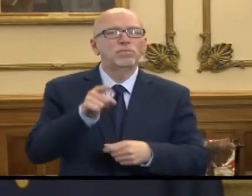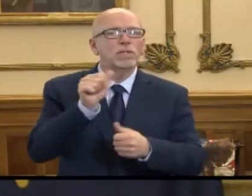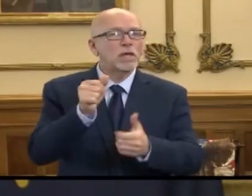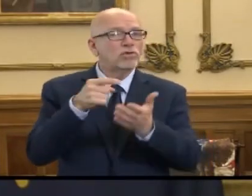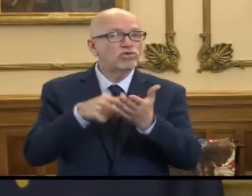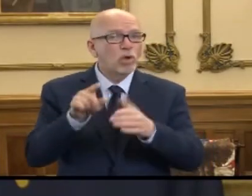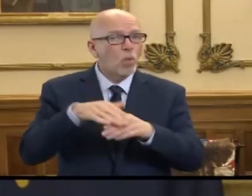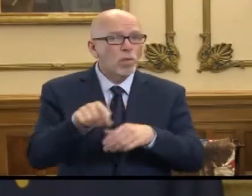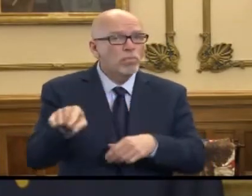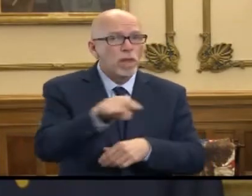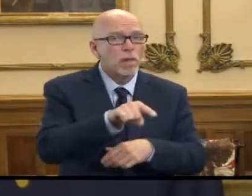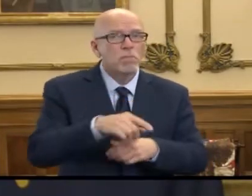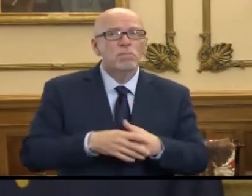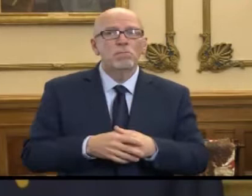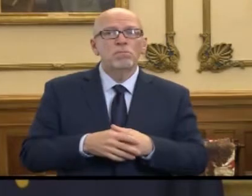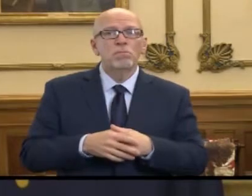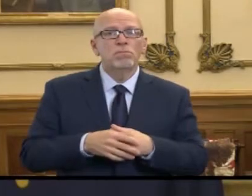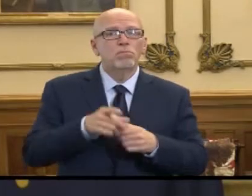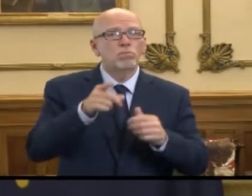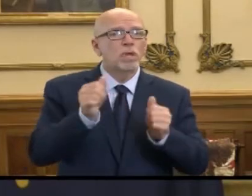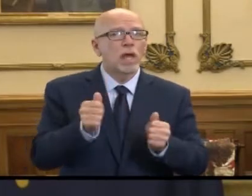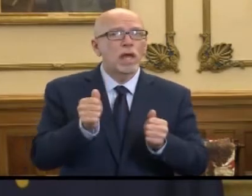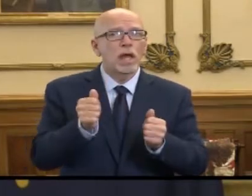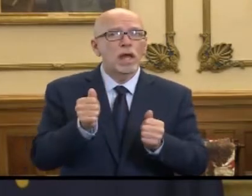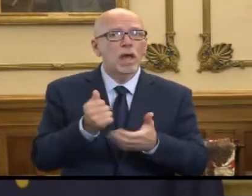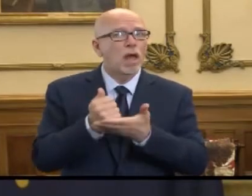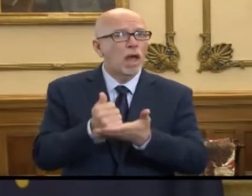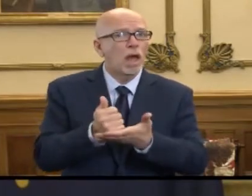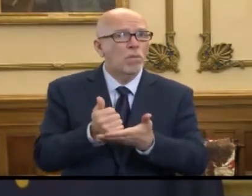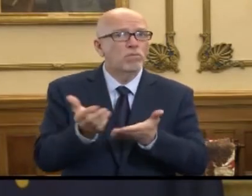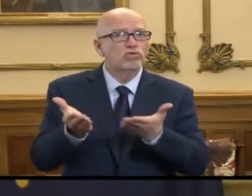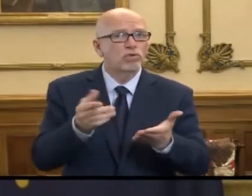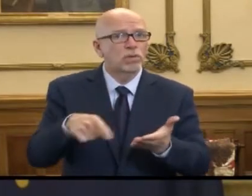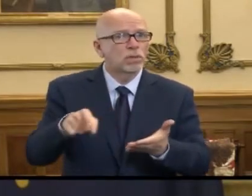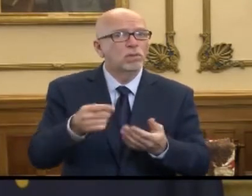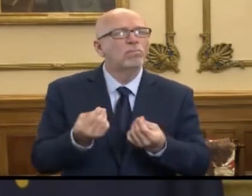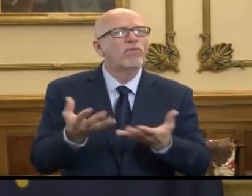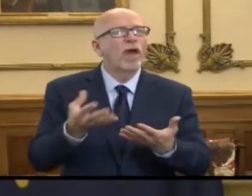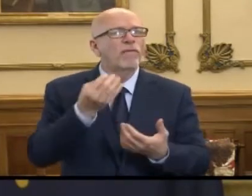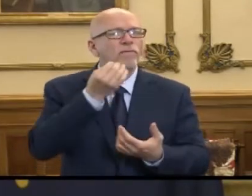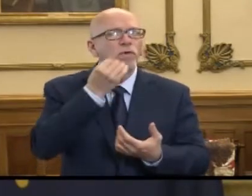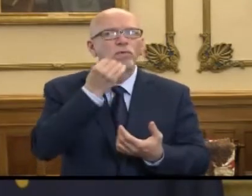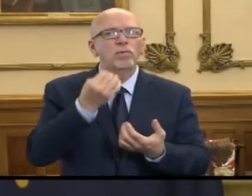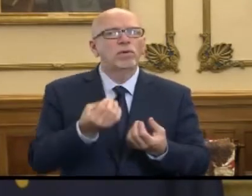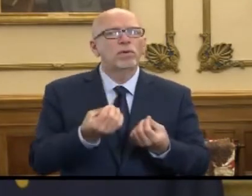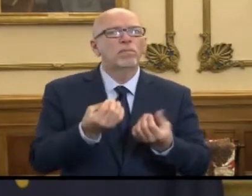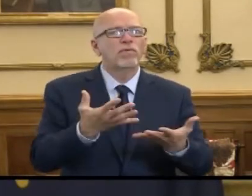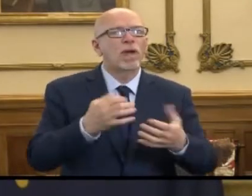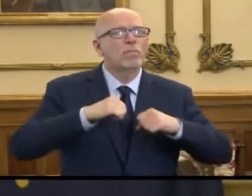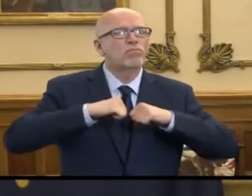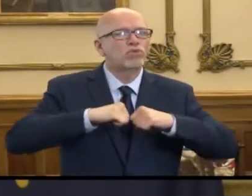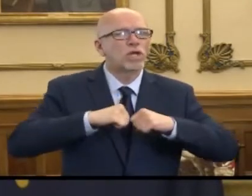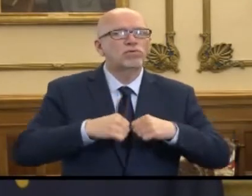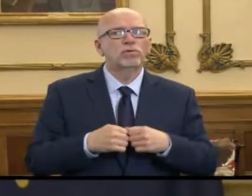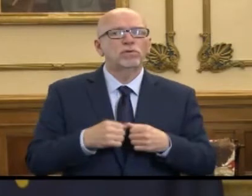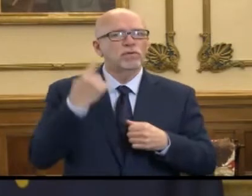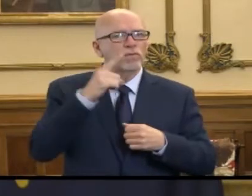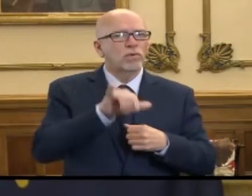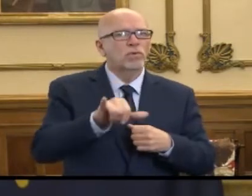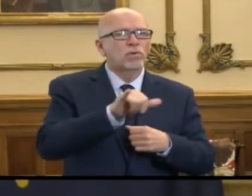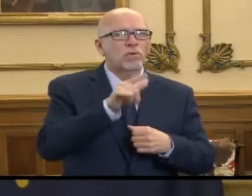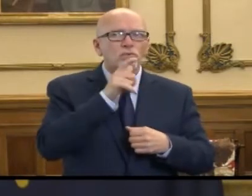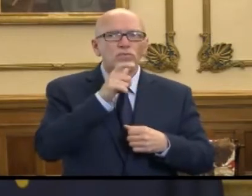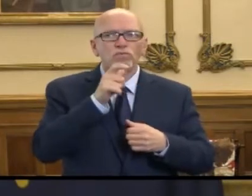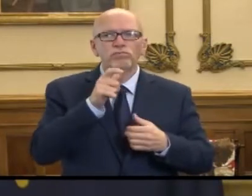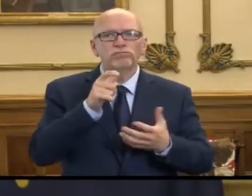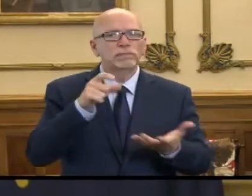in on them. It's time to serve them by providing food and by providing protection for those who are